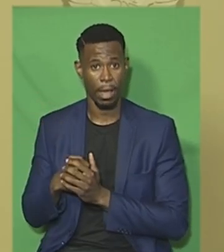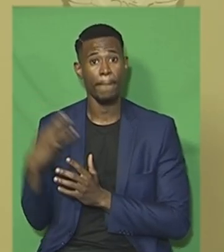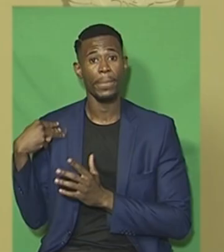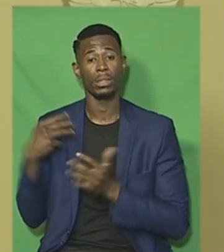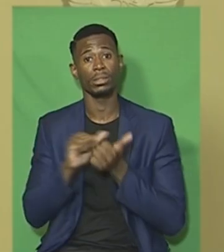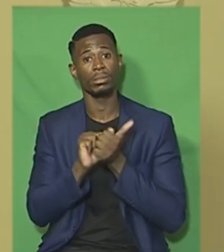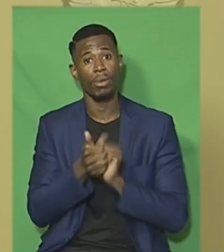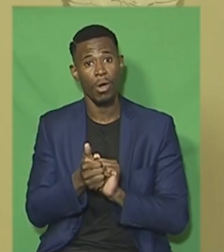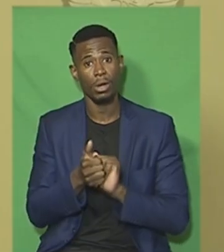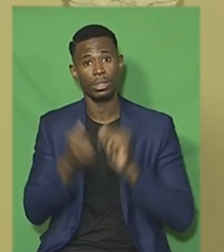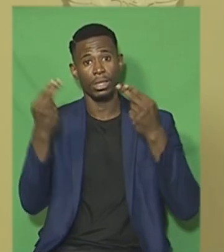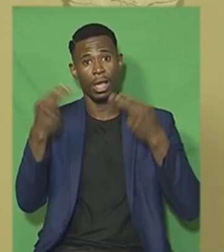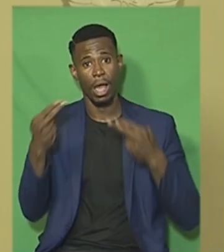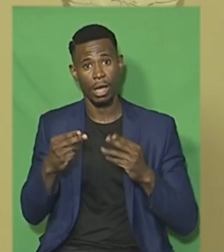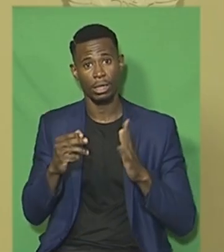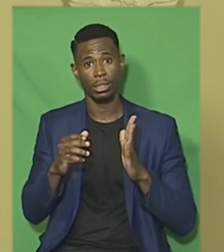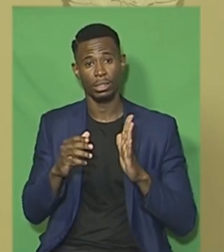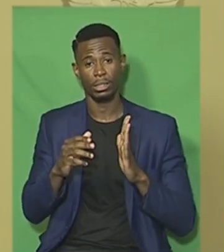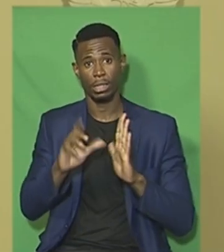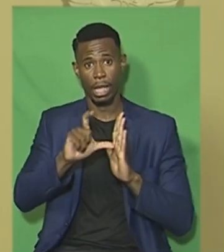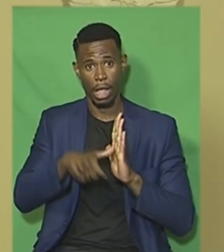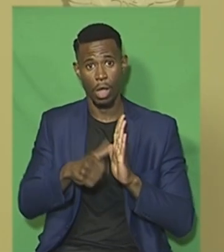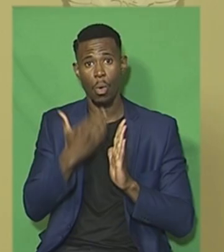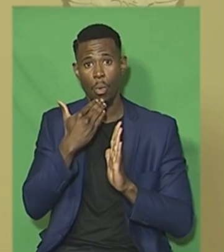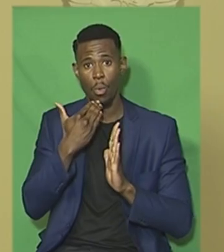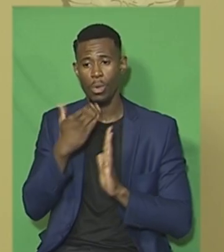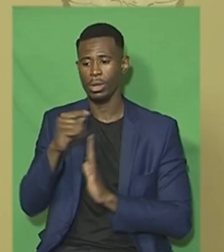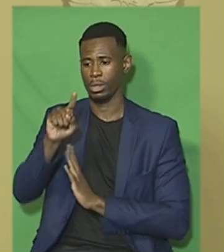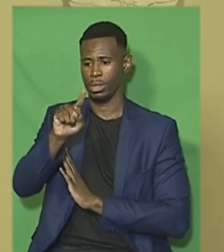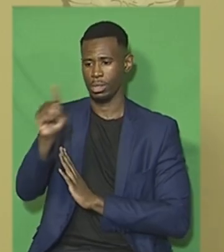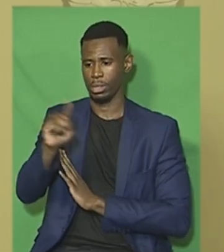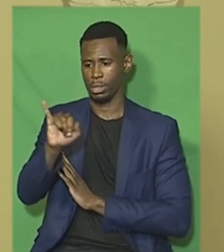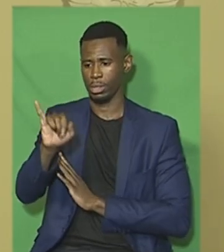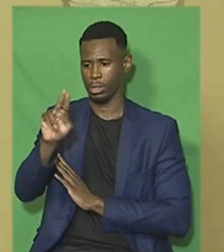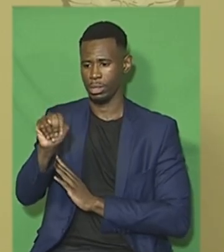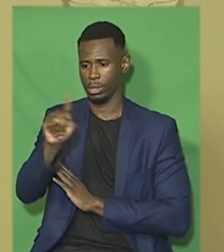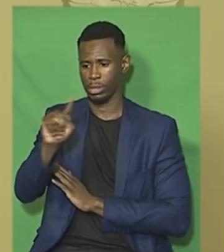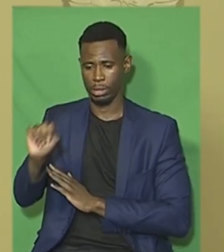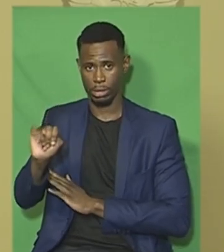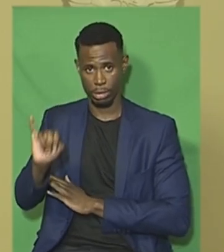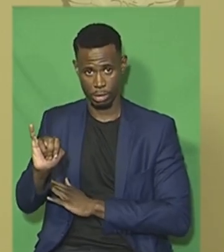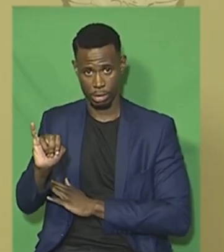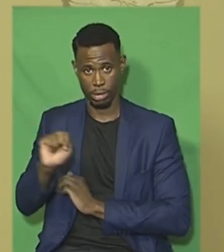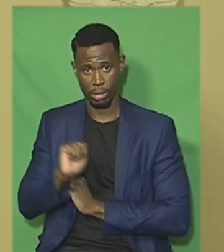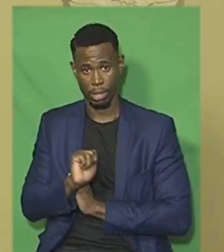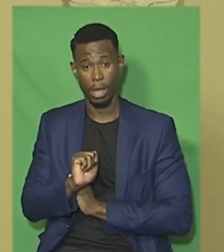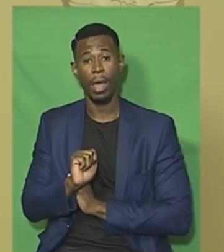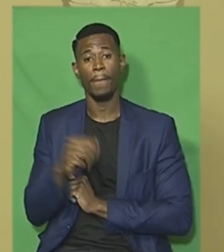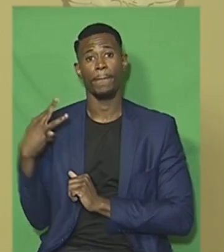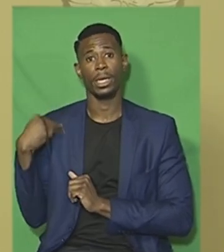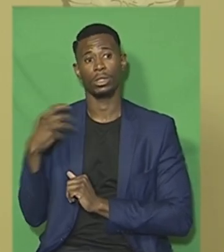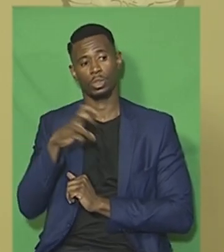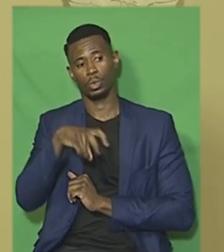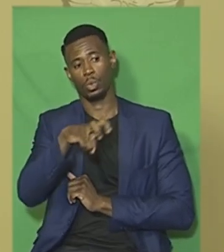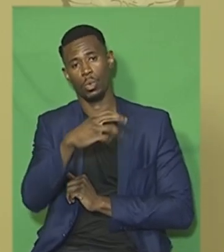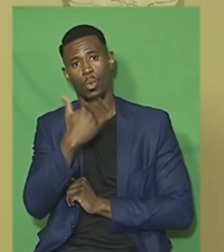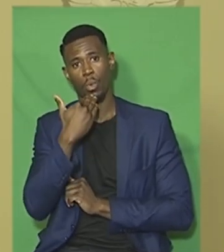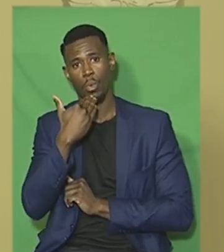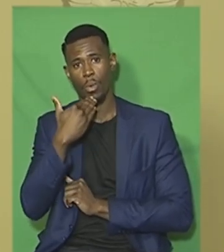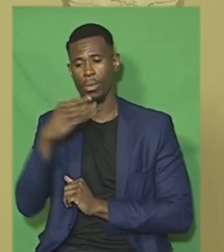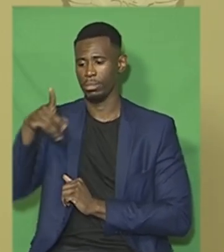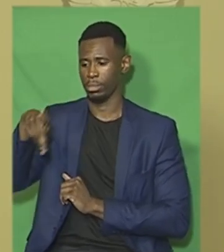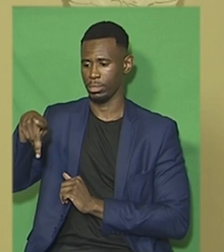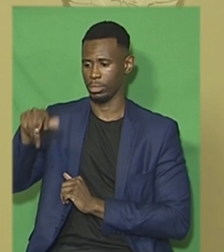Sports, Arts and Culture will be Mr. Zizi Gautua. Minister of Tourism will be Ms. Patricia